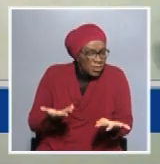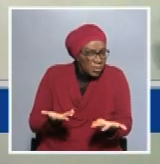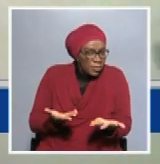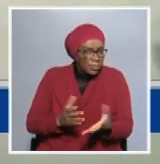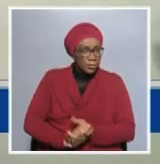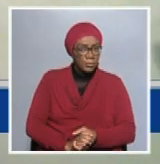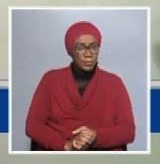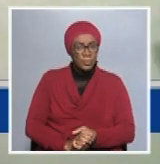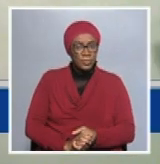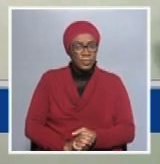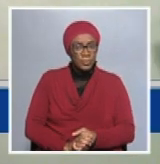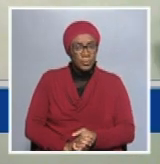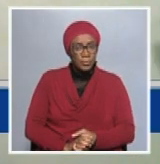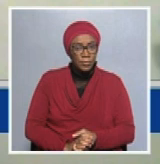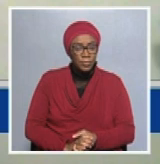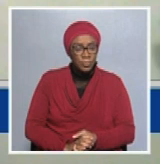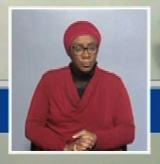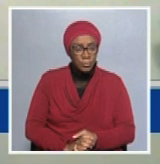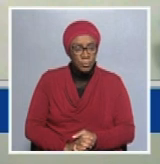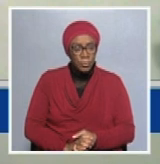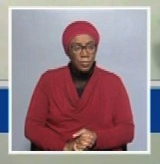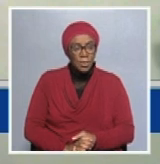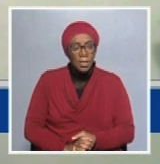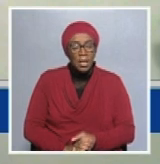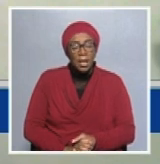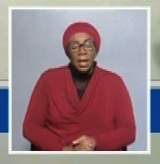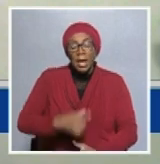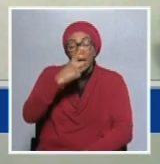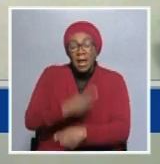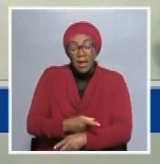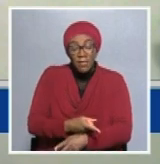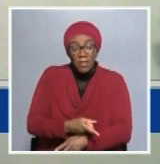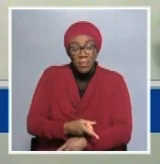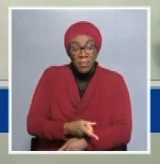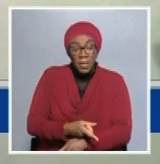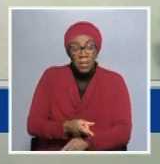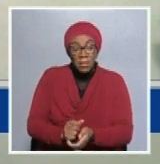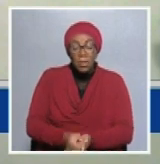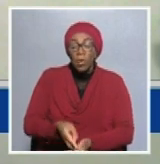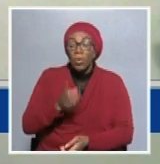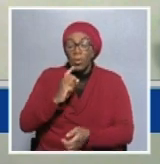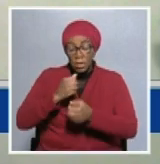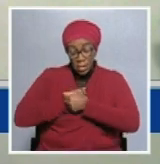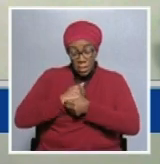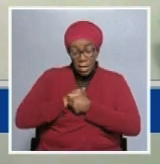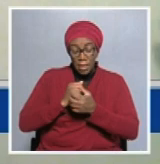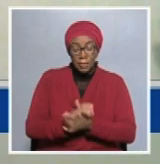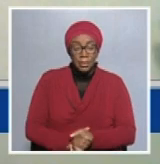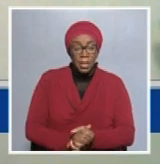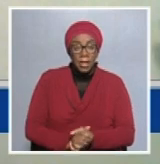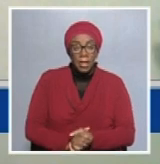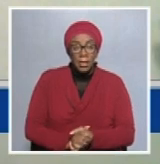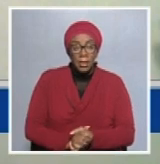with a directive we got from government as Meat Co. To make sure that, because remember, the role of Meat Co. is to stabilize